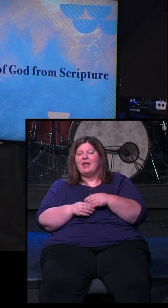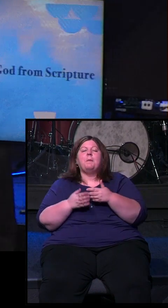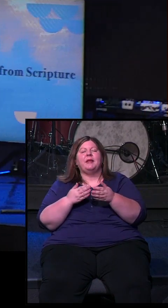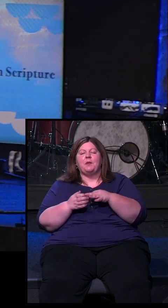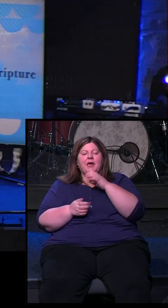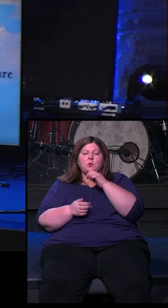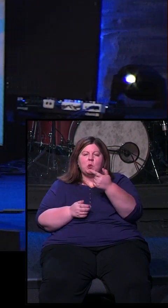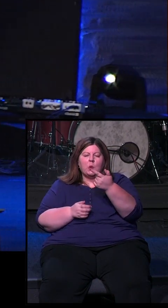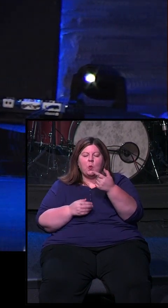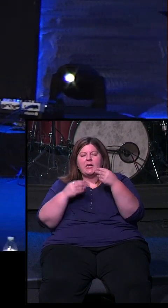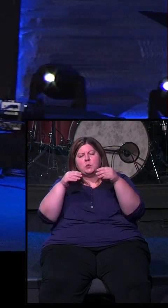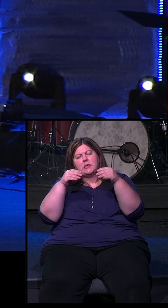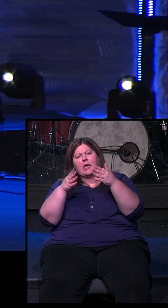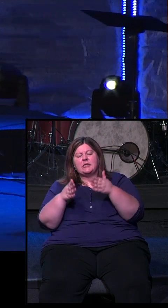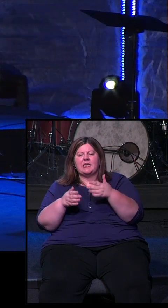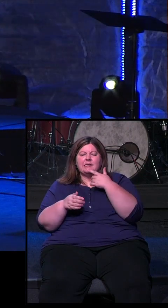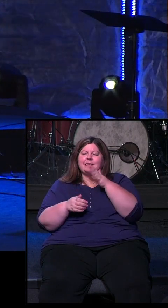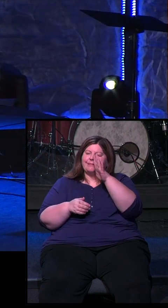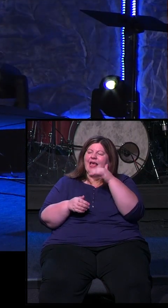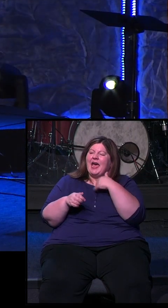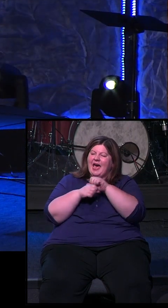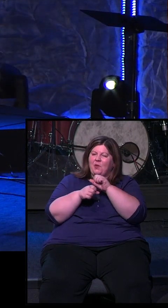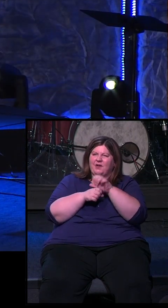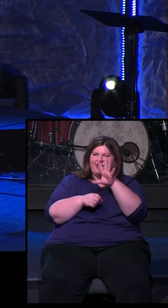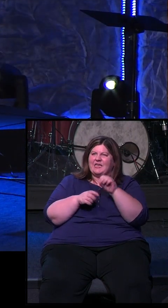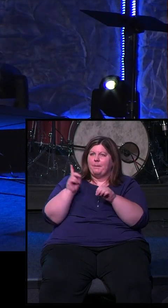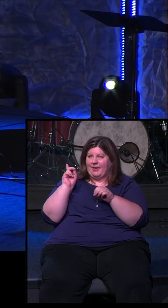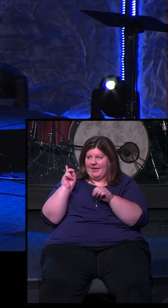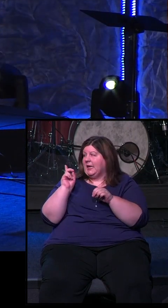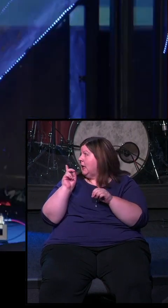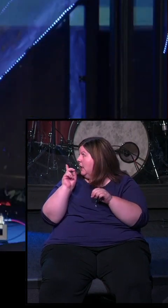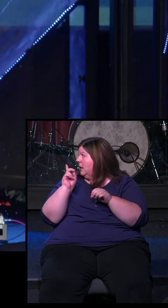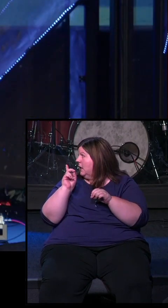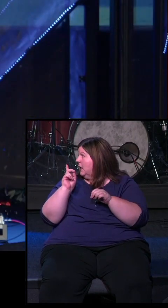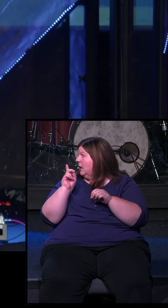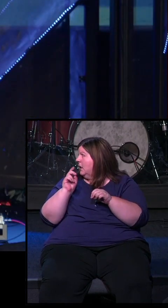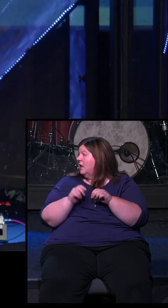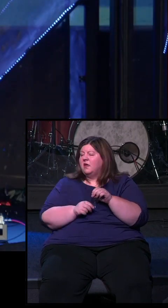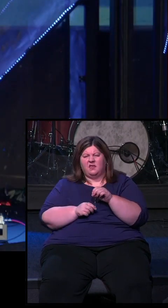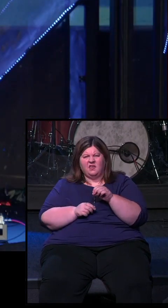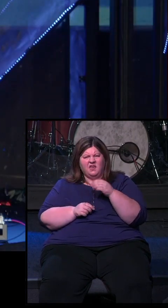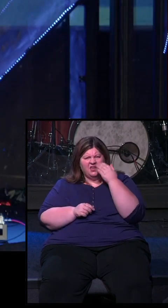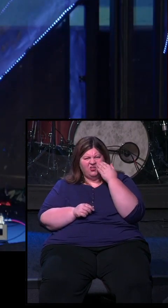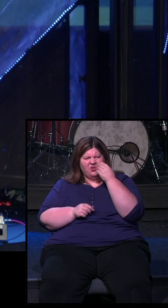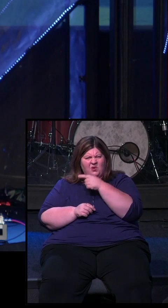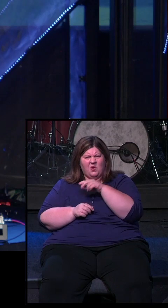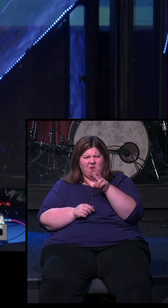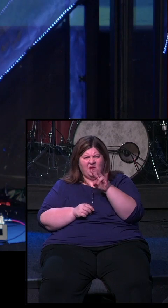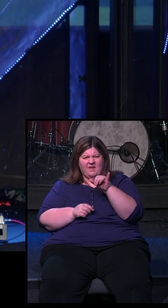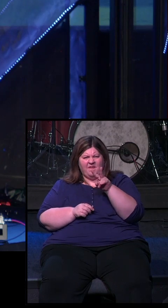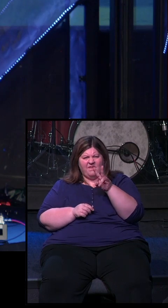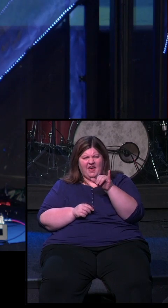salesman. And he announces that he is from this company right here, Vivint. Anybody, by the way, how many of you know what Vivint